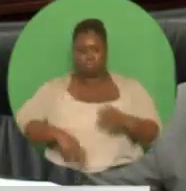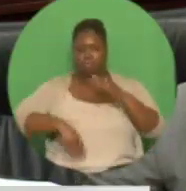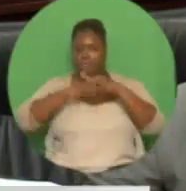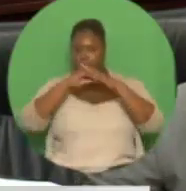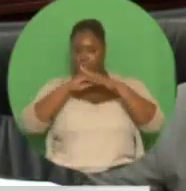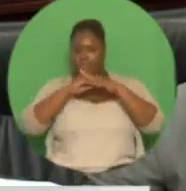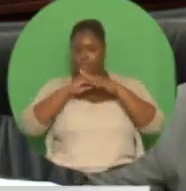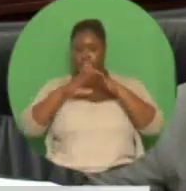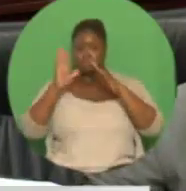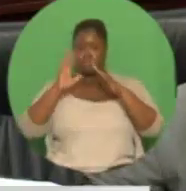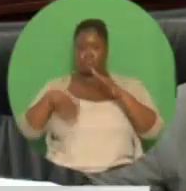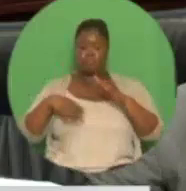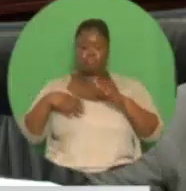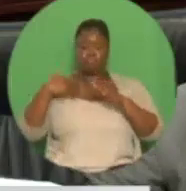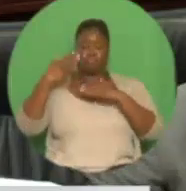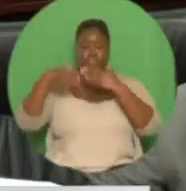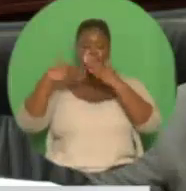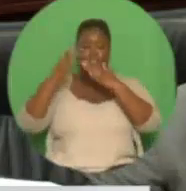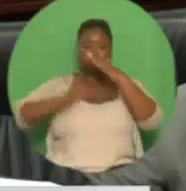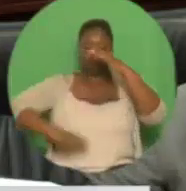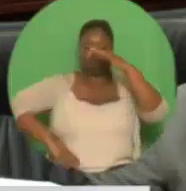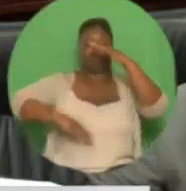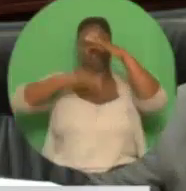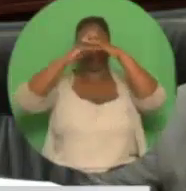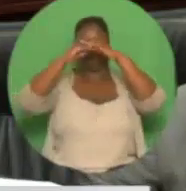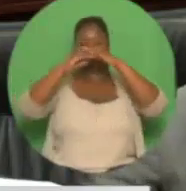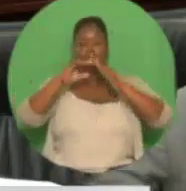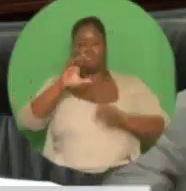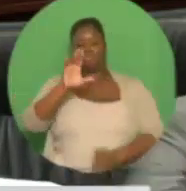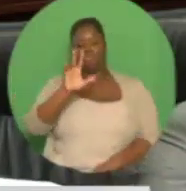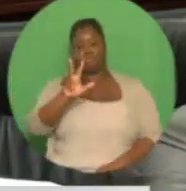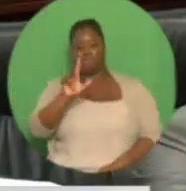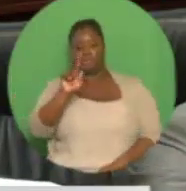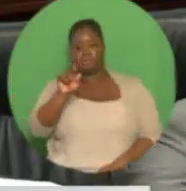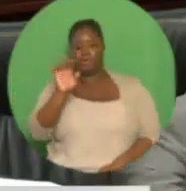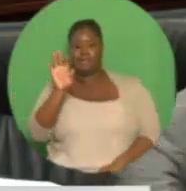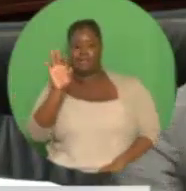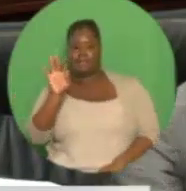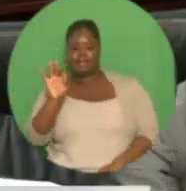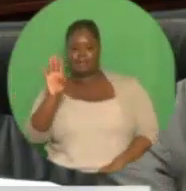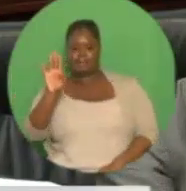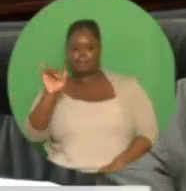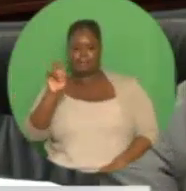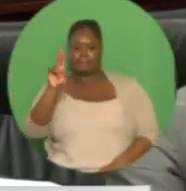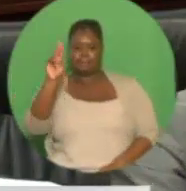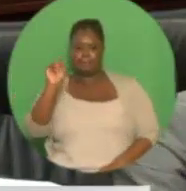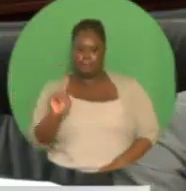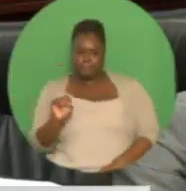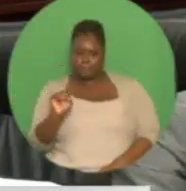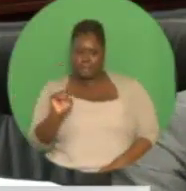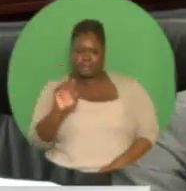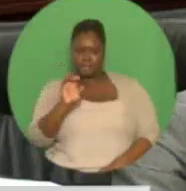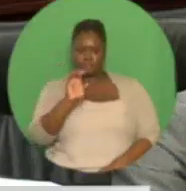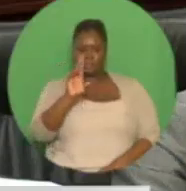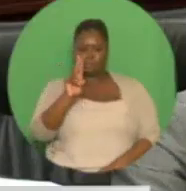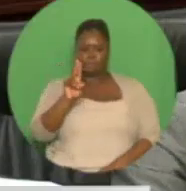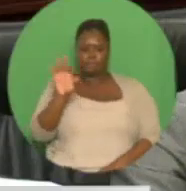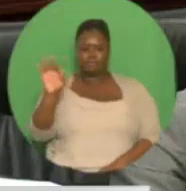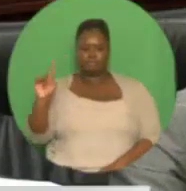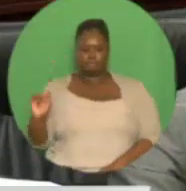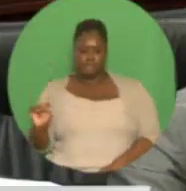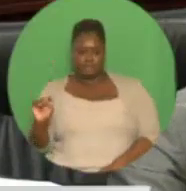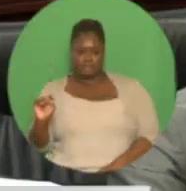billion standard cubic feet per day in 2019, 4.05 billion standard cubic feet per day in